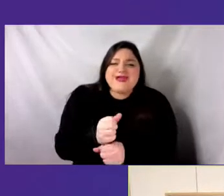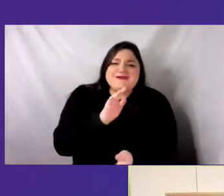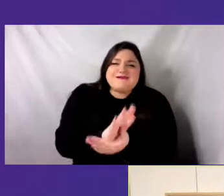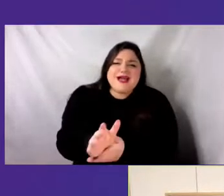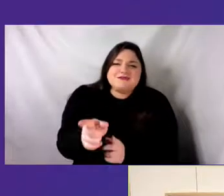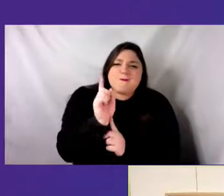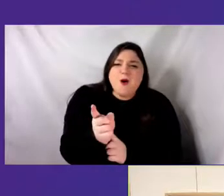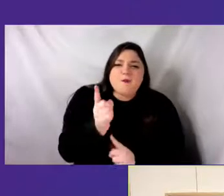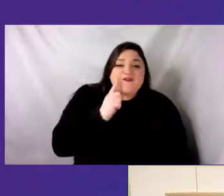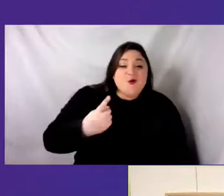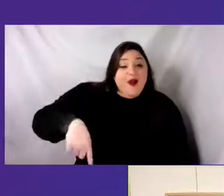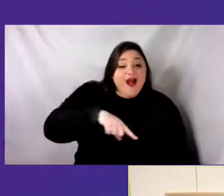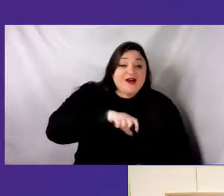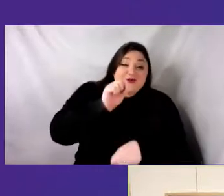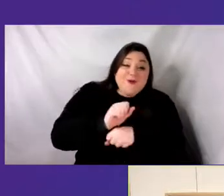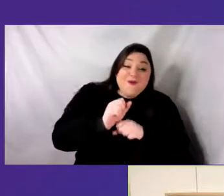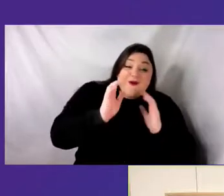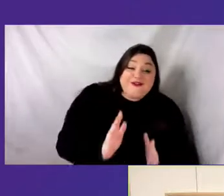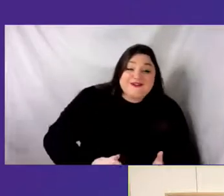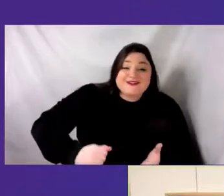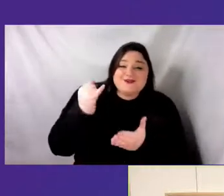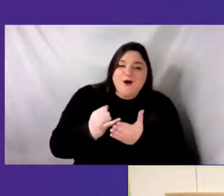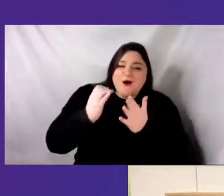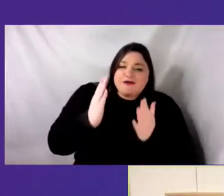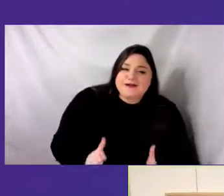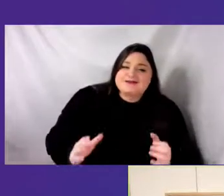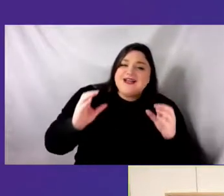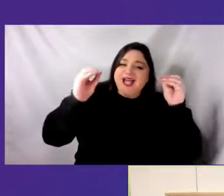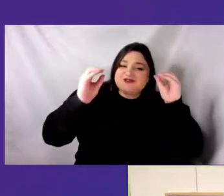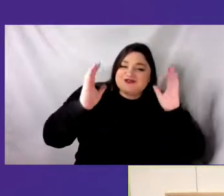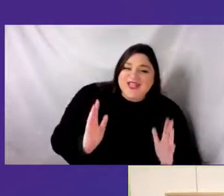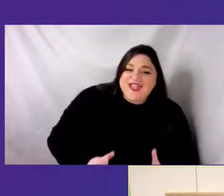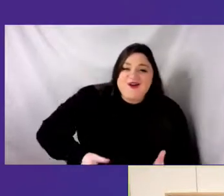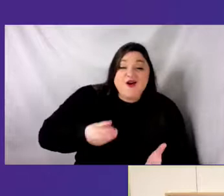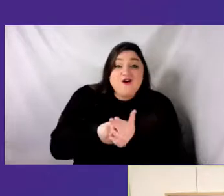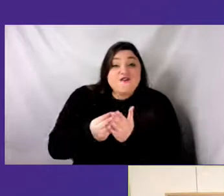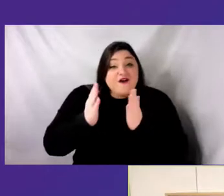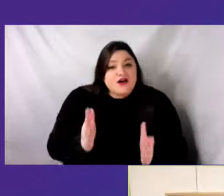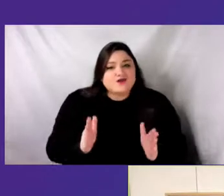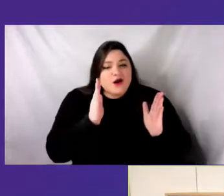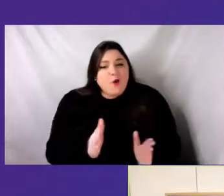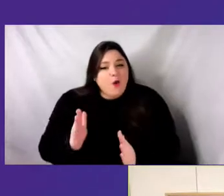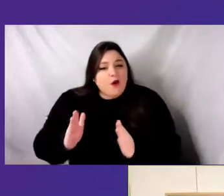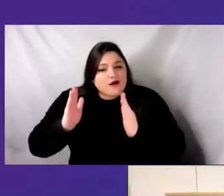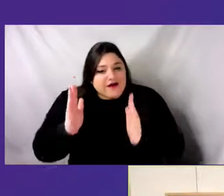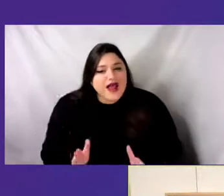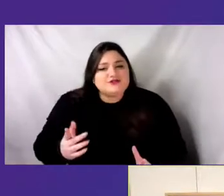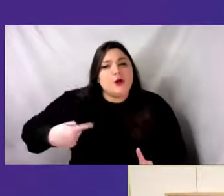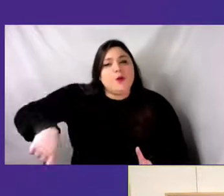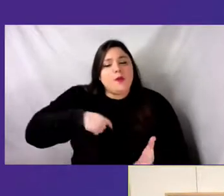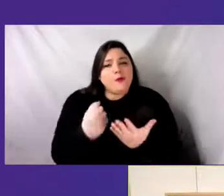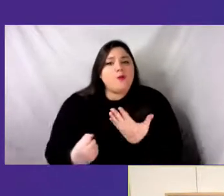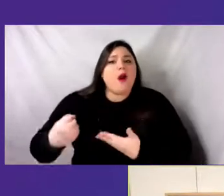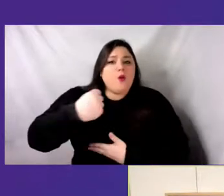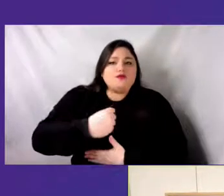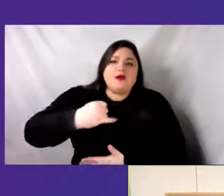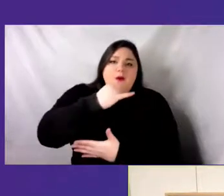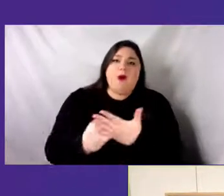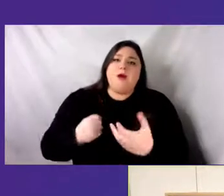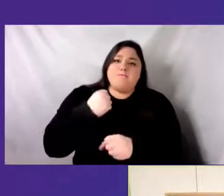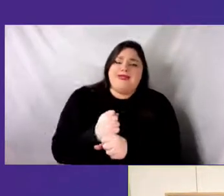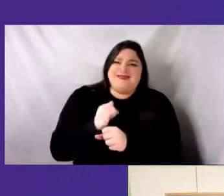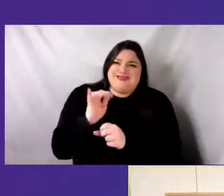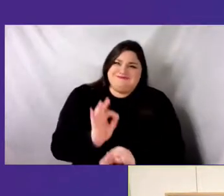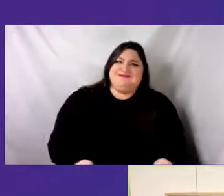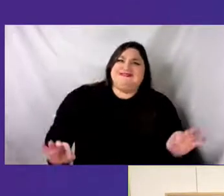educators, funders, and organizers, who prioritize art-making as essential and recognize its role in centering